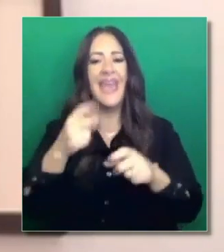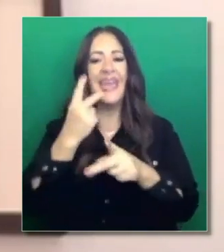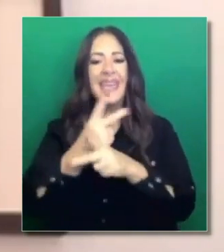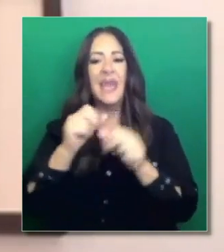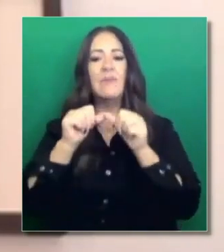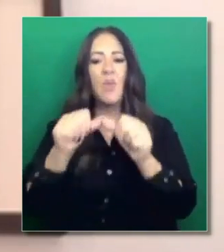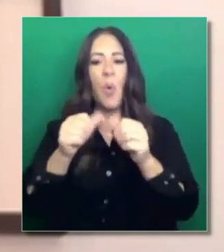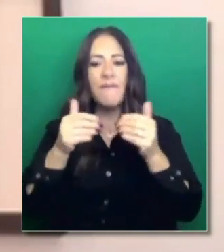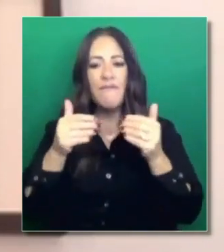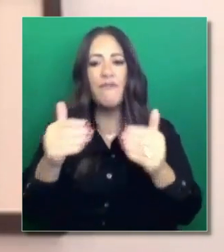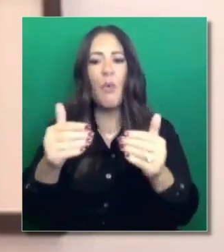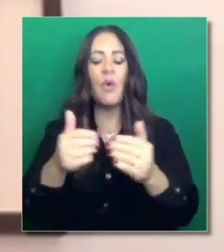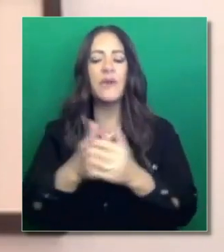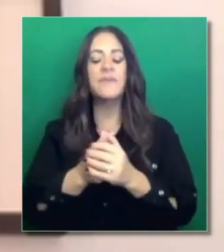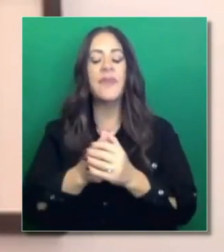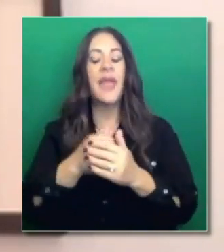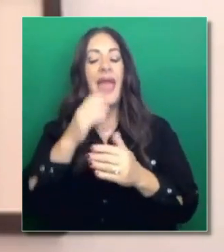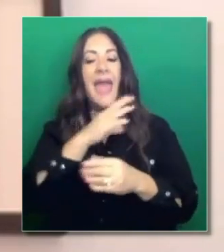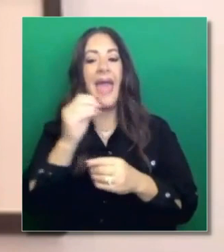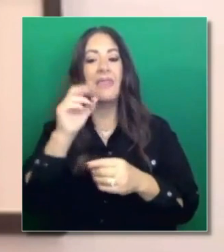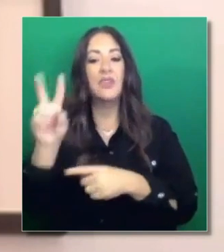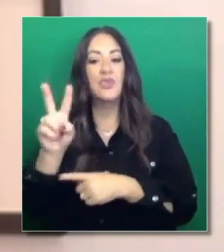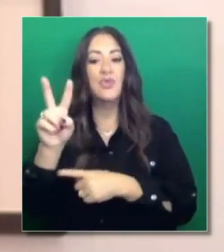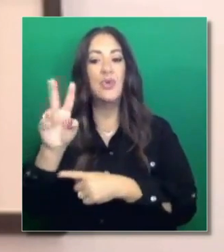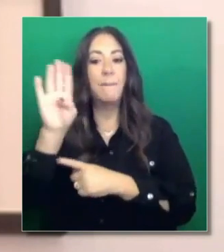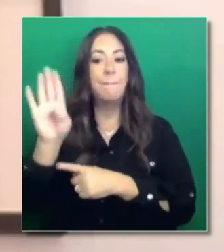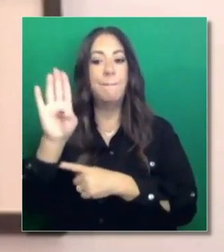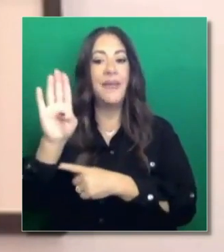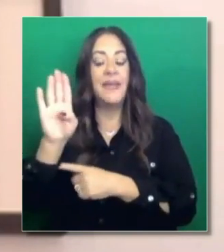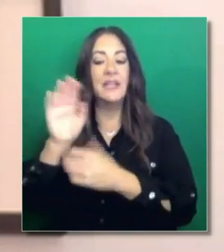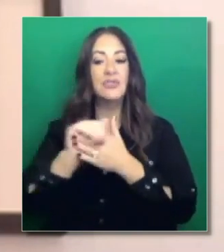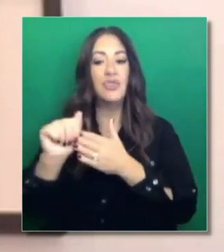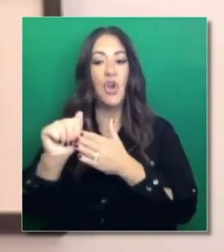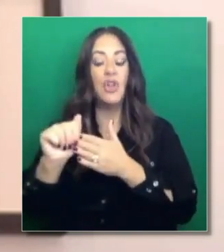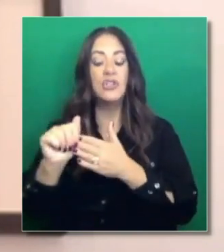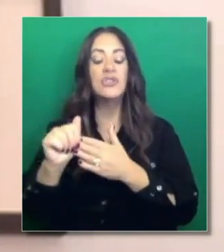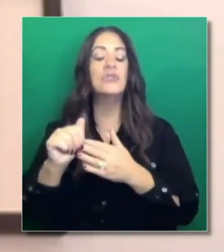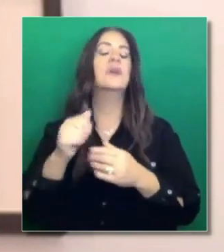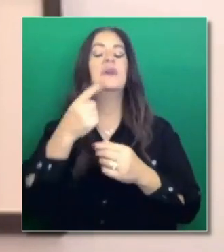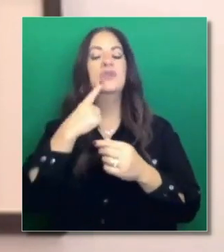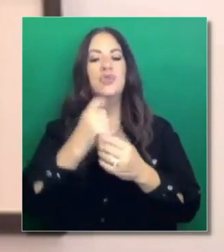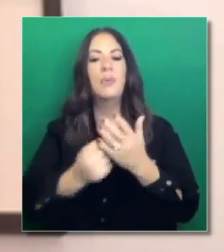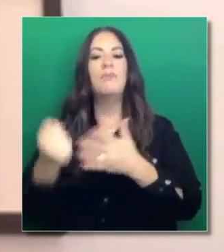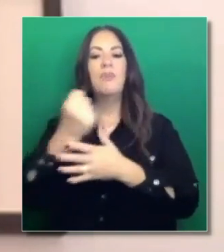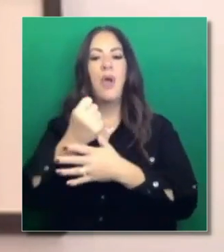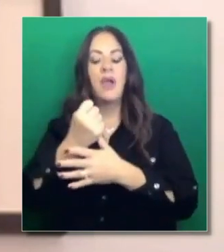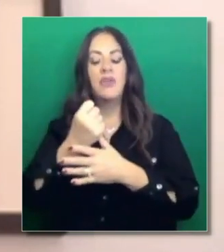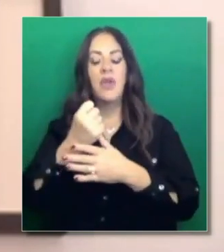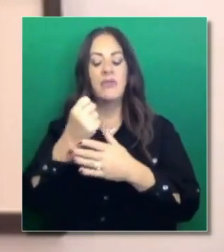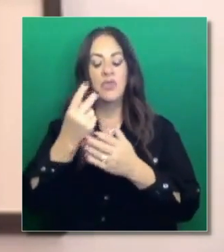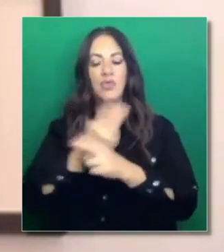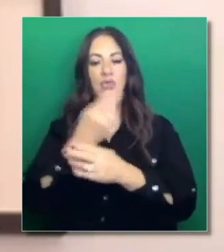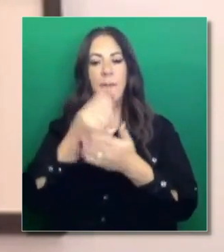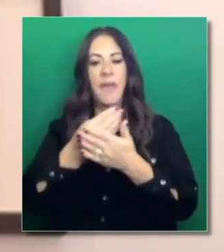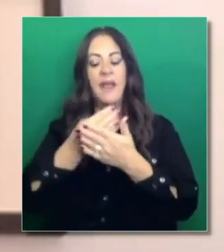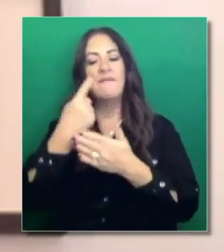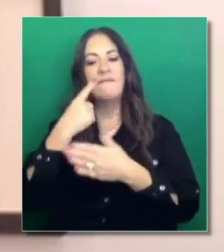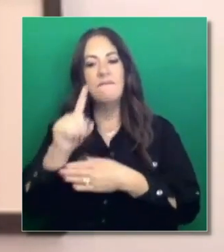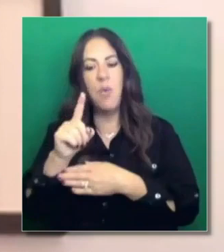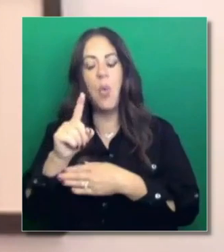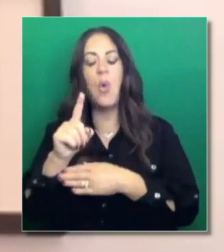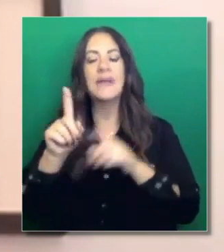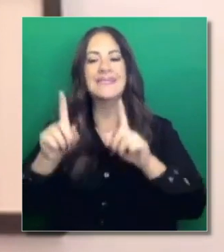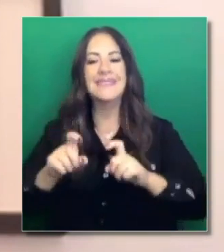add our support for the $2 billion going forward to prioritize COVID testing. This is the key